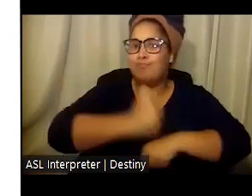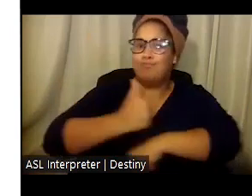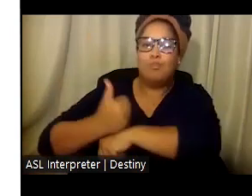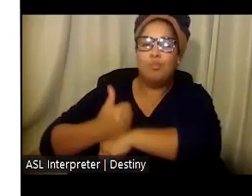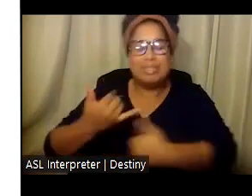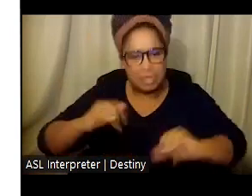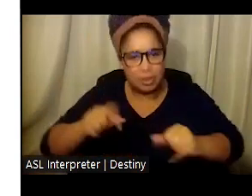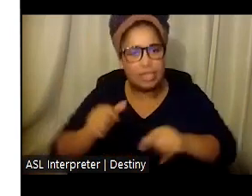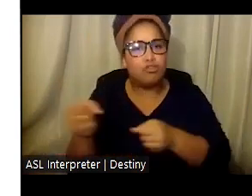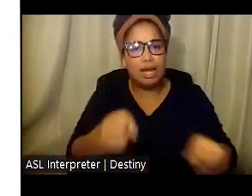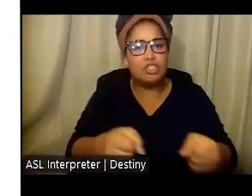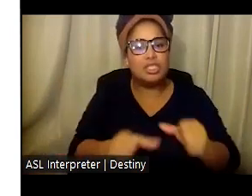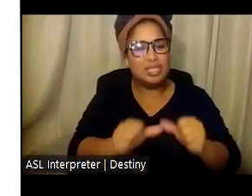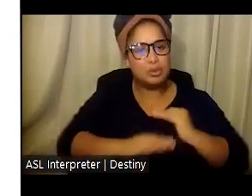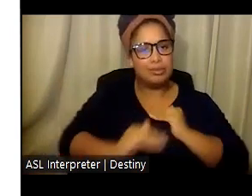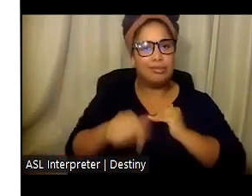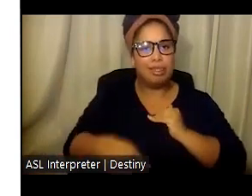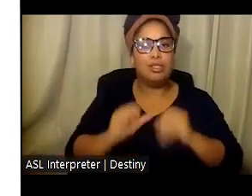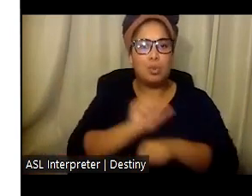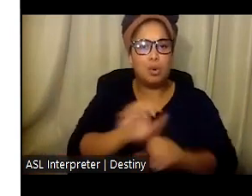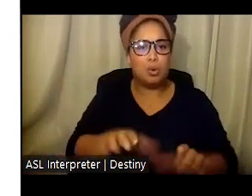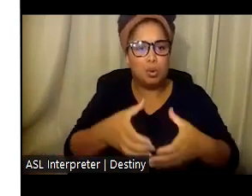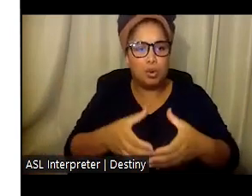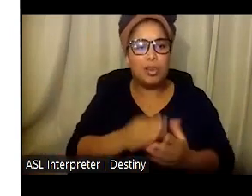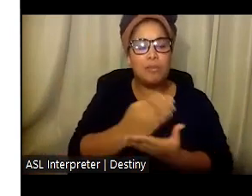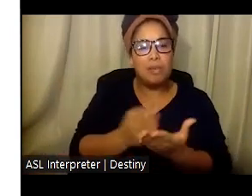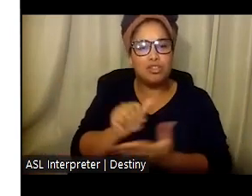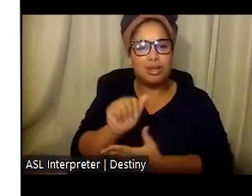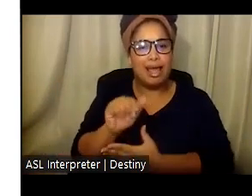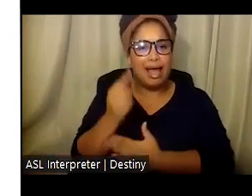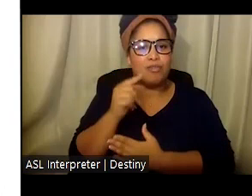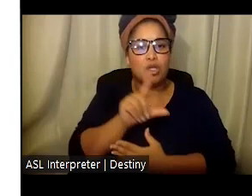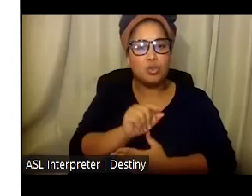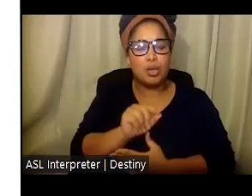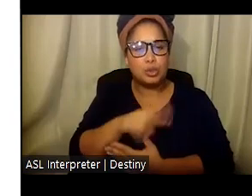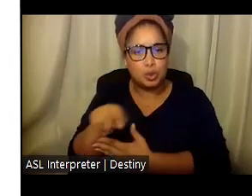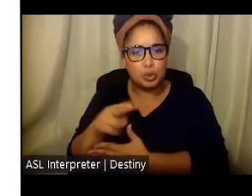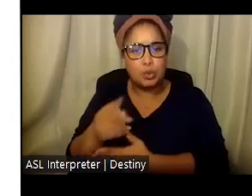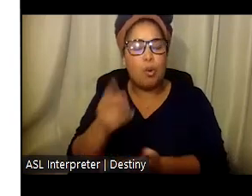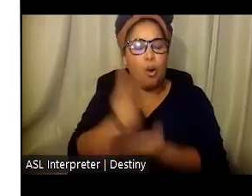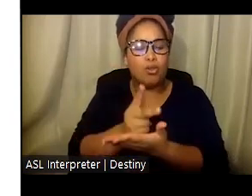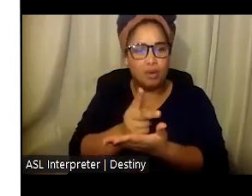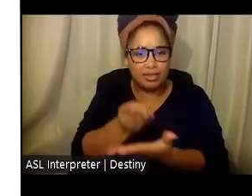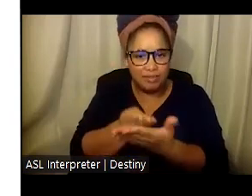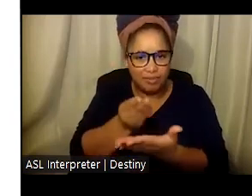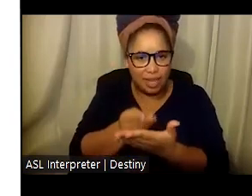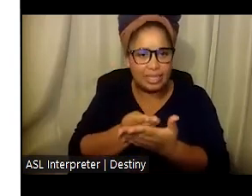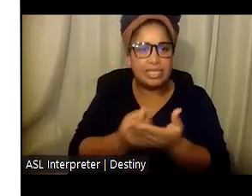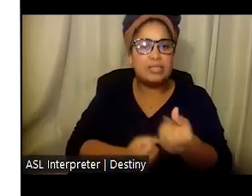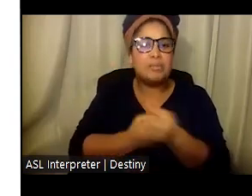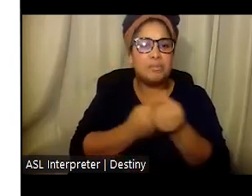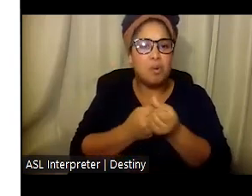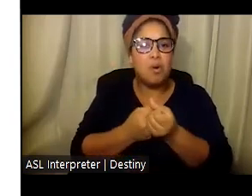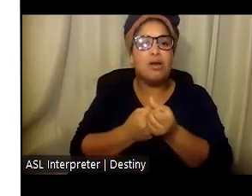workforce. The Budget Act of 2022 authorized funding to develop programs related to the developmental